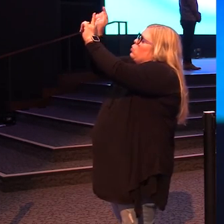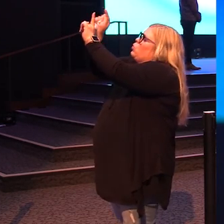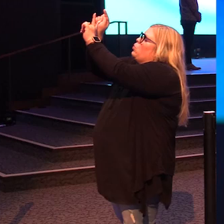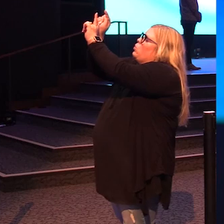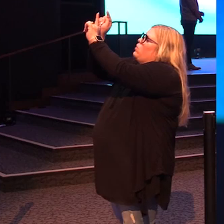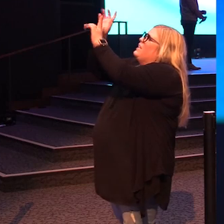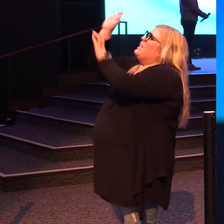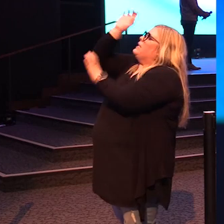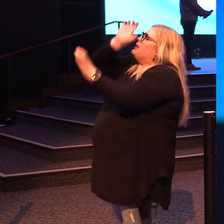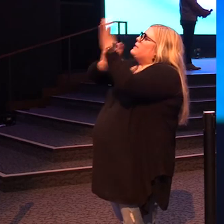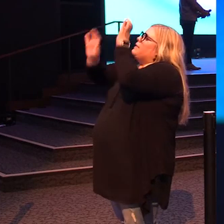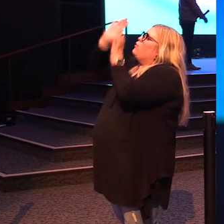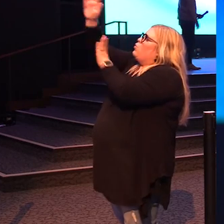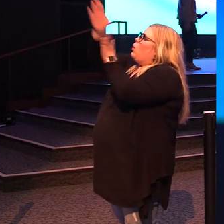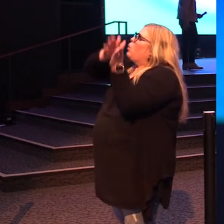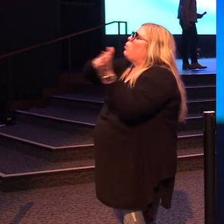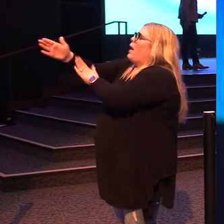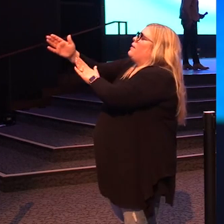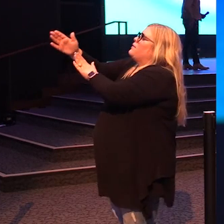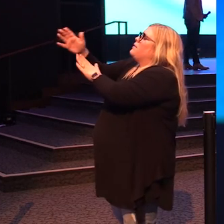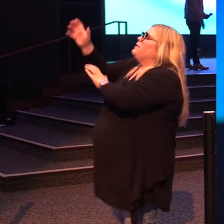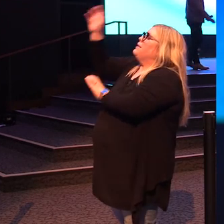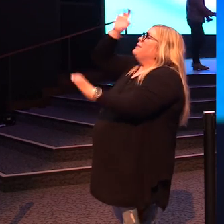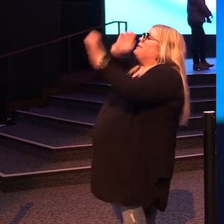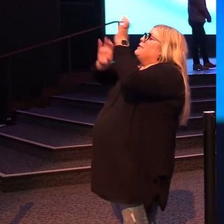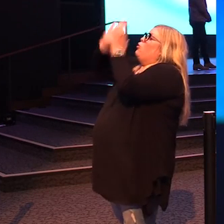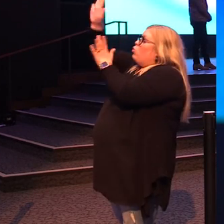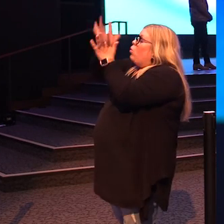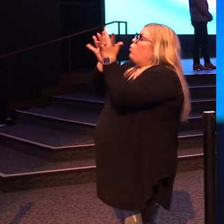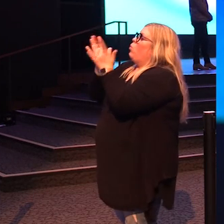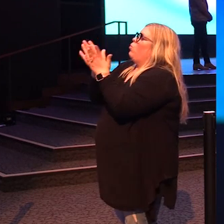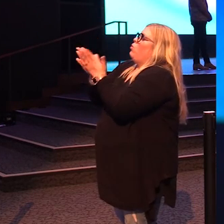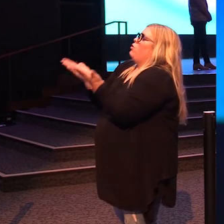to seek your ways, to seek your word. God,